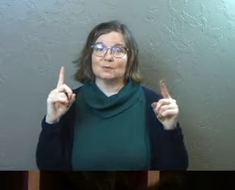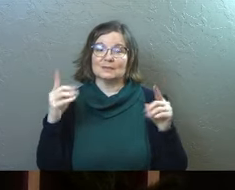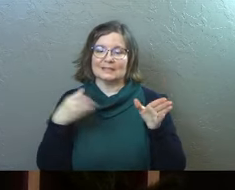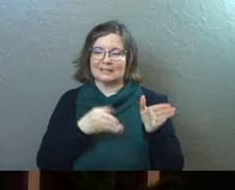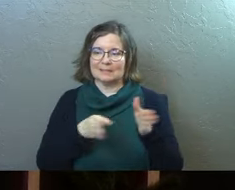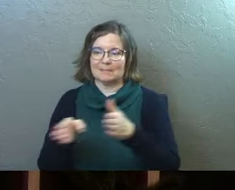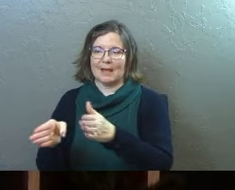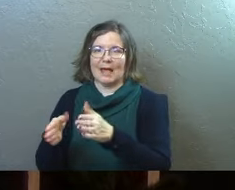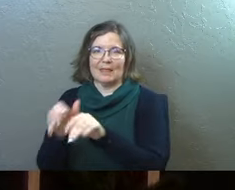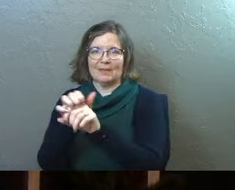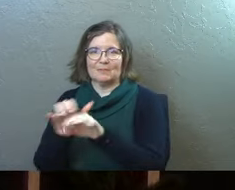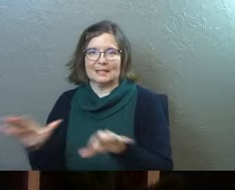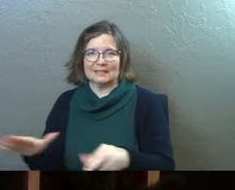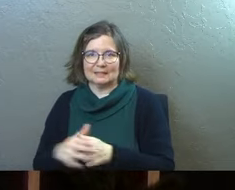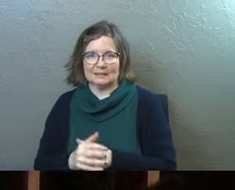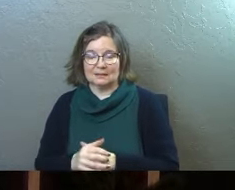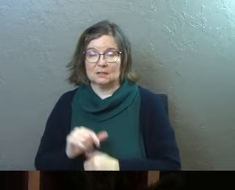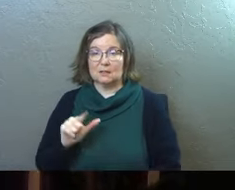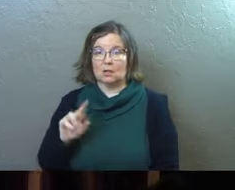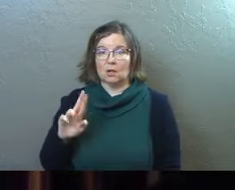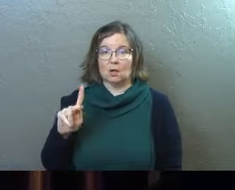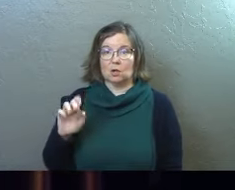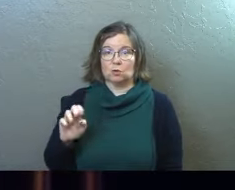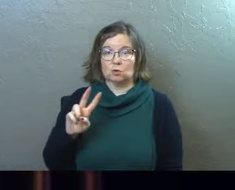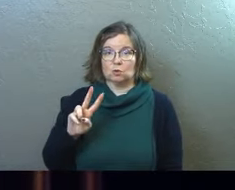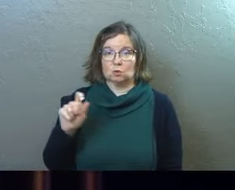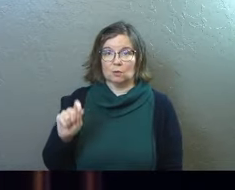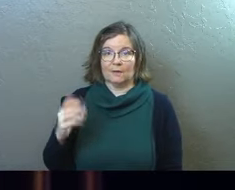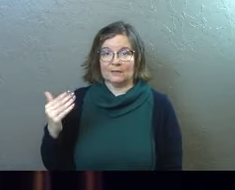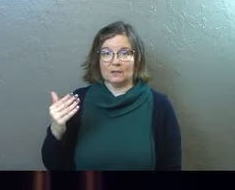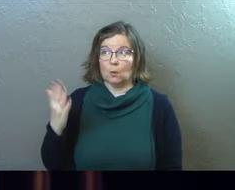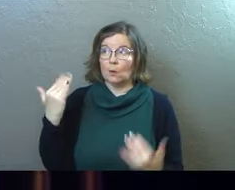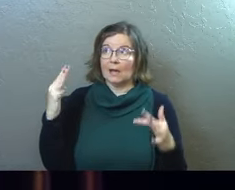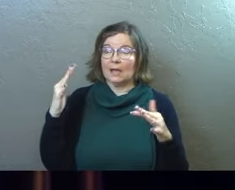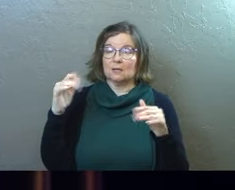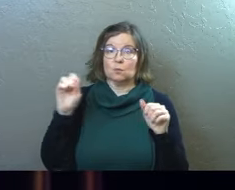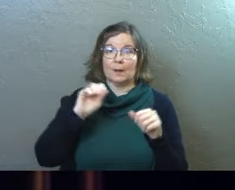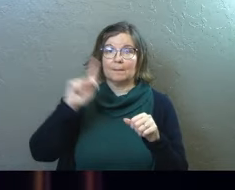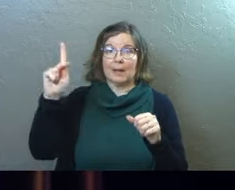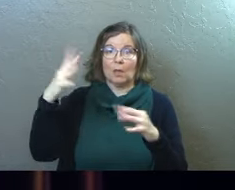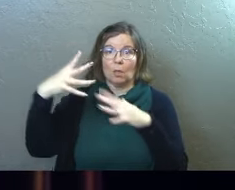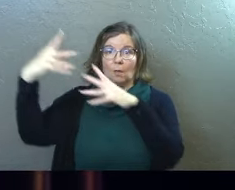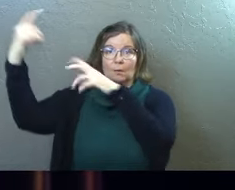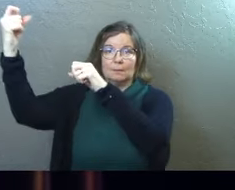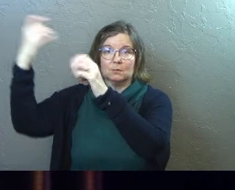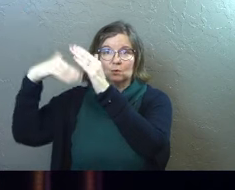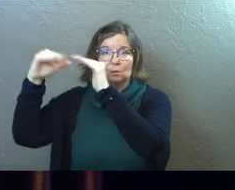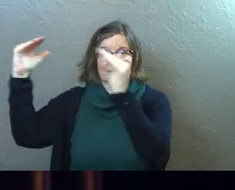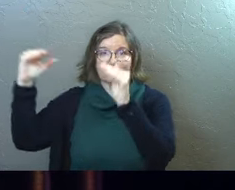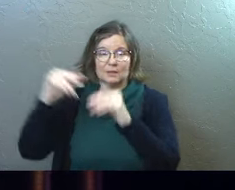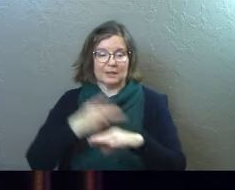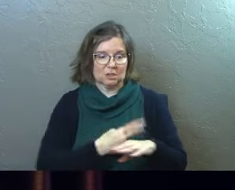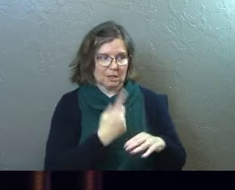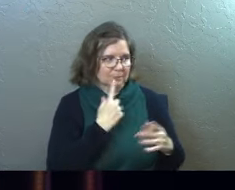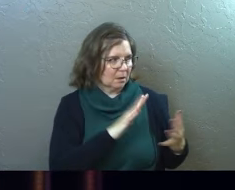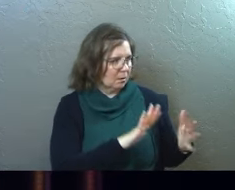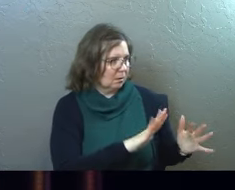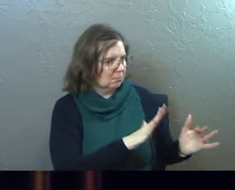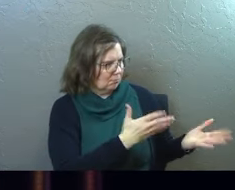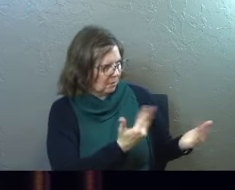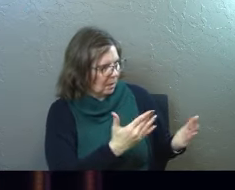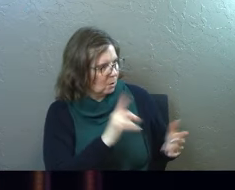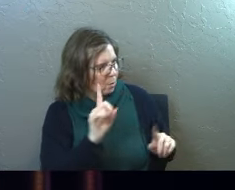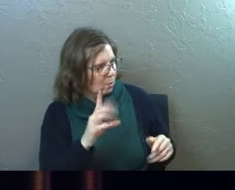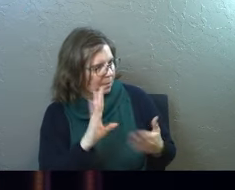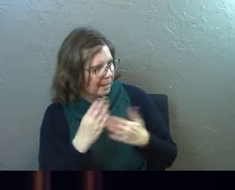of peace. Luke two 15, when the angels had returned to heaven, the shepherds said to each other, let's go to Bethlehem and let's see this